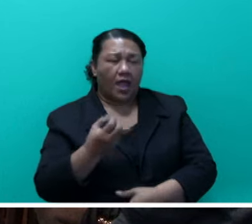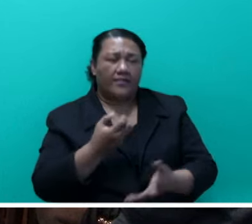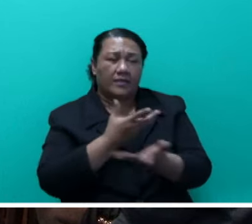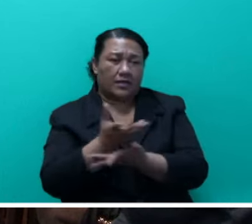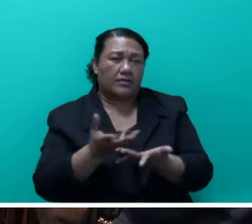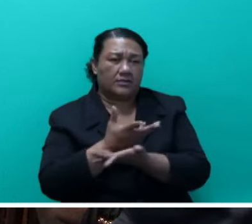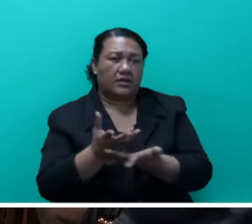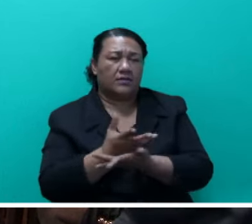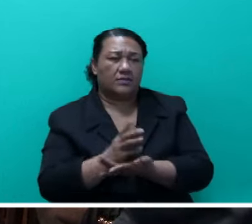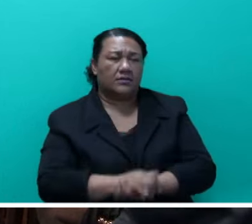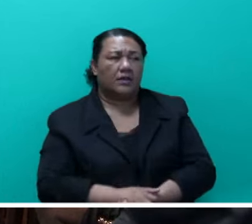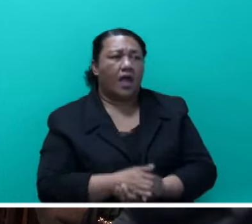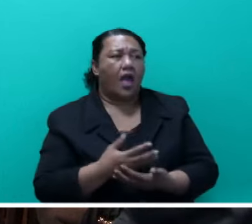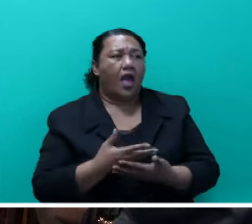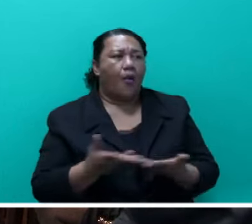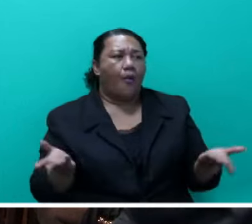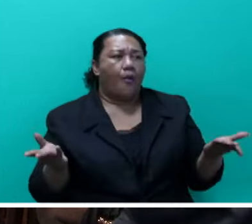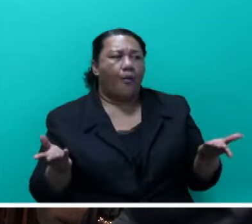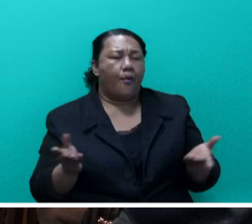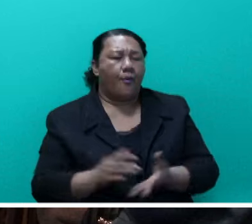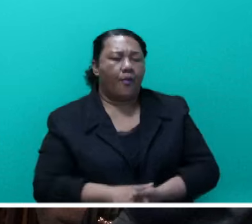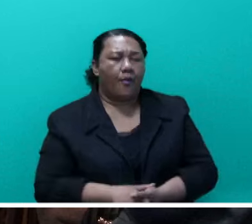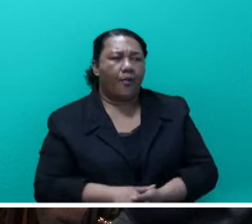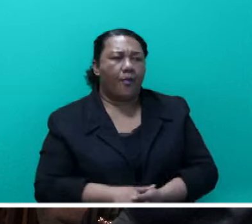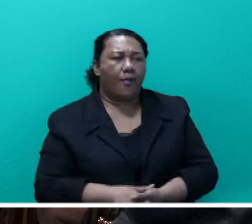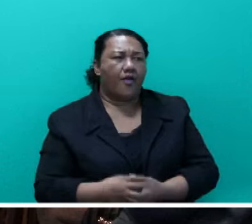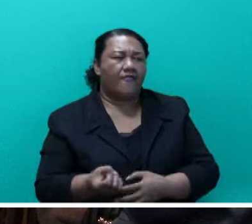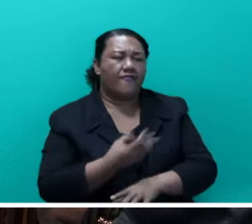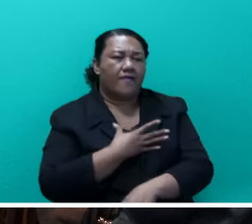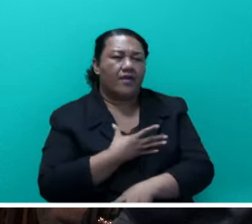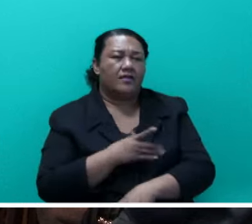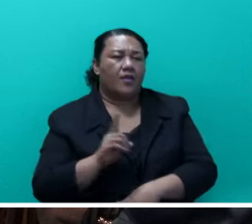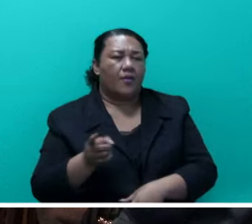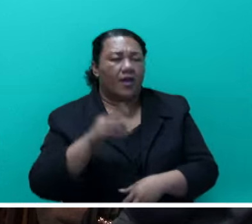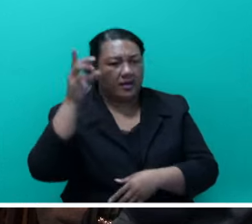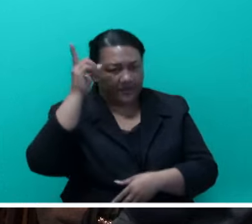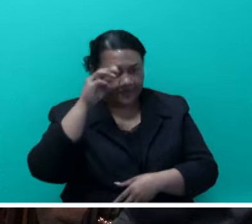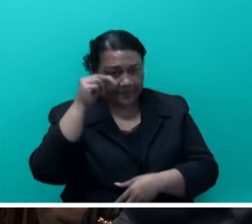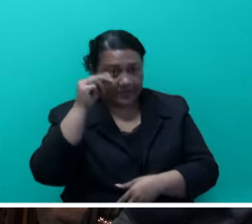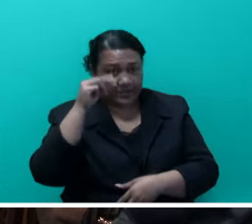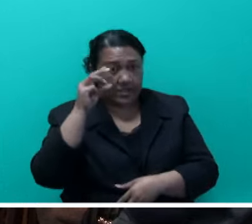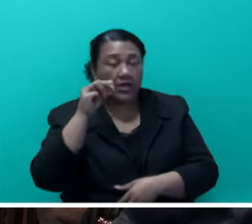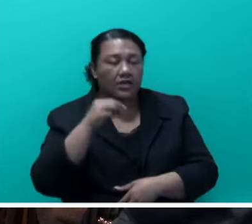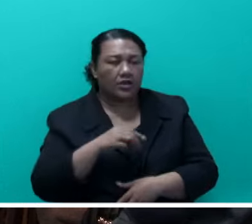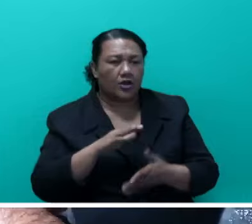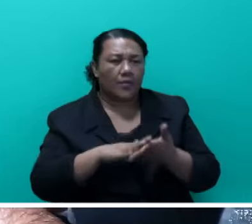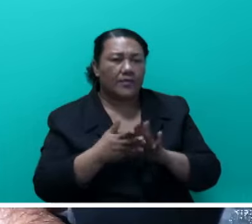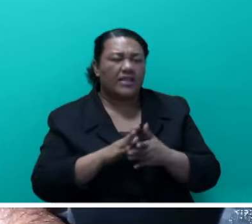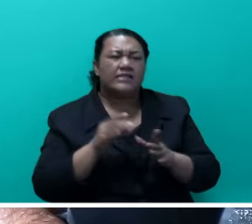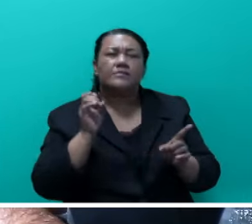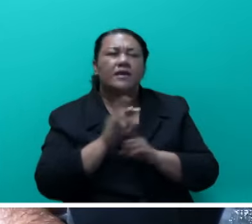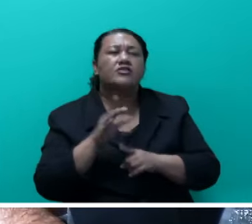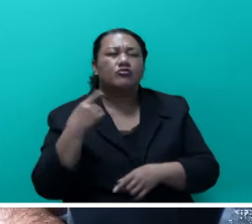on how it has affected our Fijian community, especially our children.